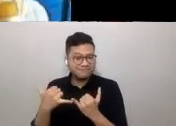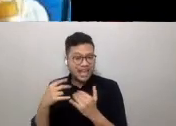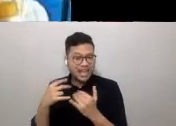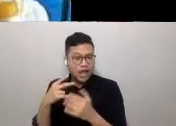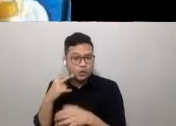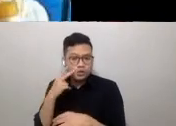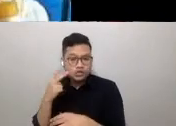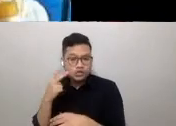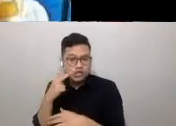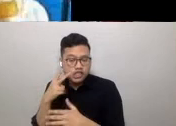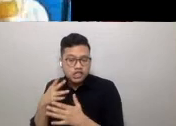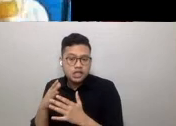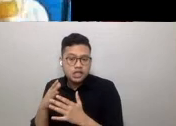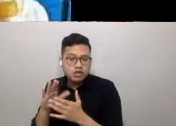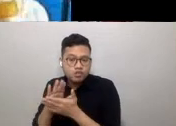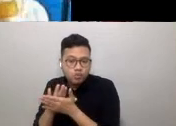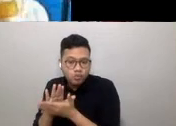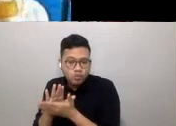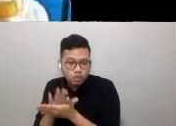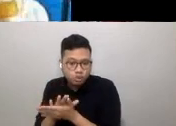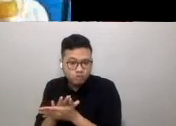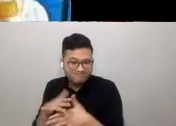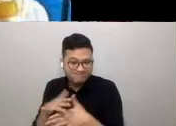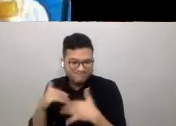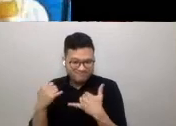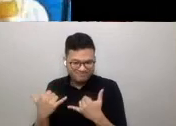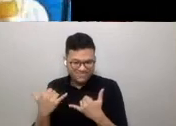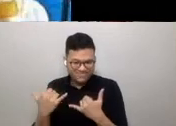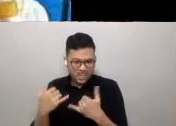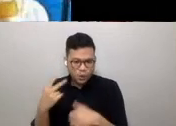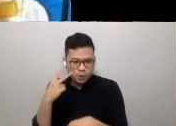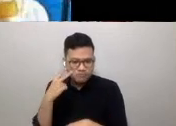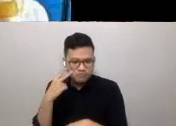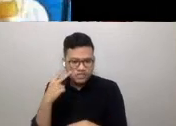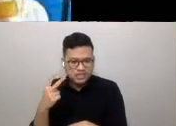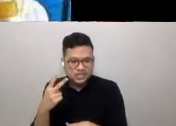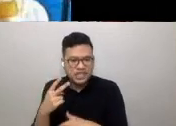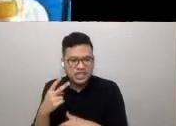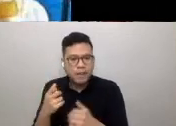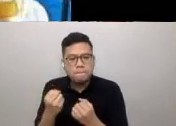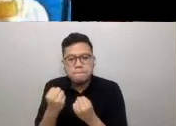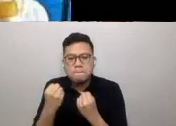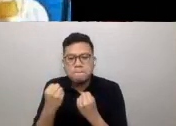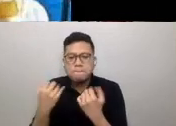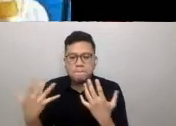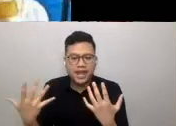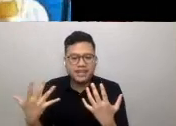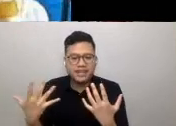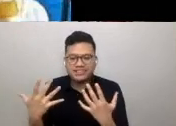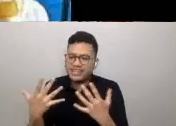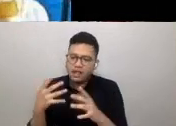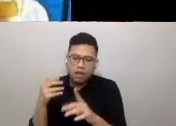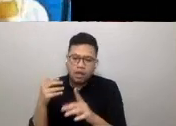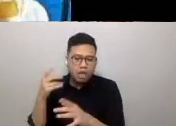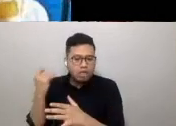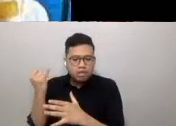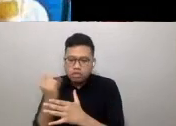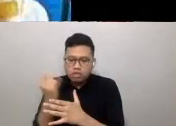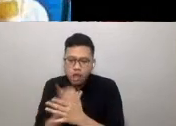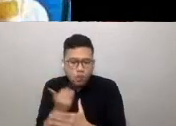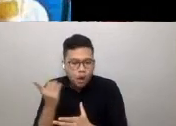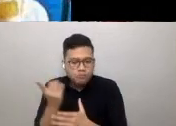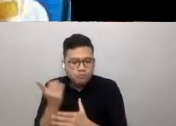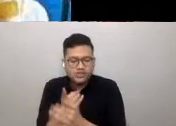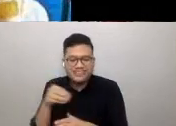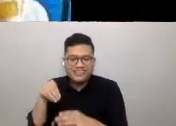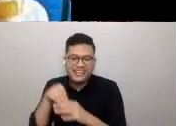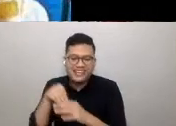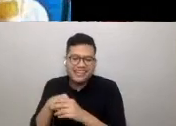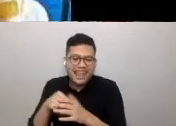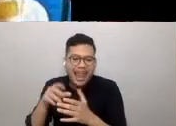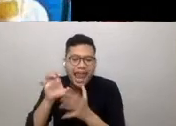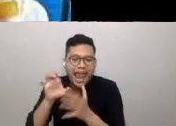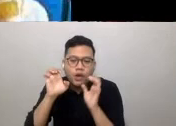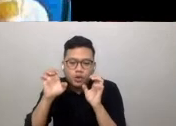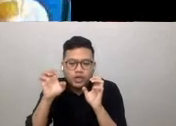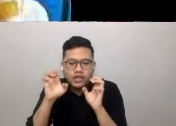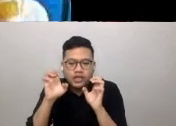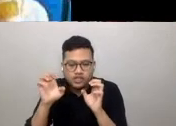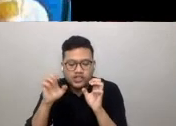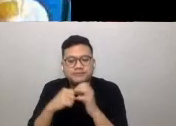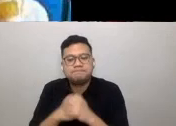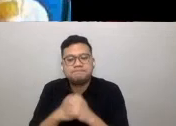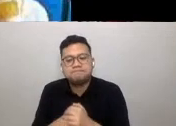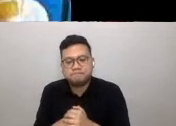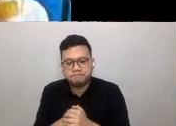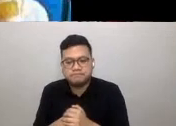During this time of lockdown, we have witnessed a remarkable disruption in education that had typically been delivered through traditional teaching